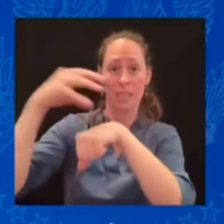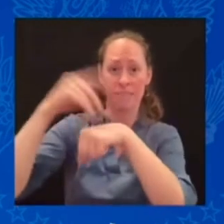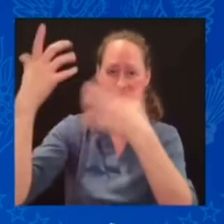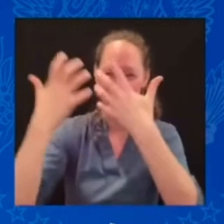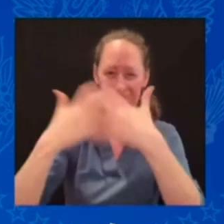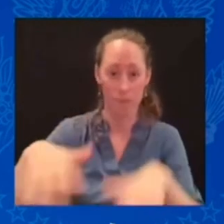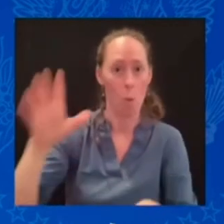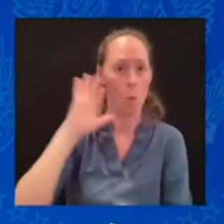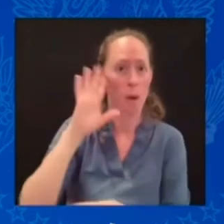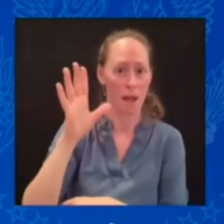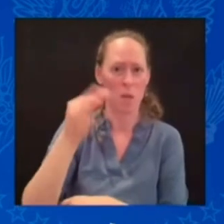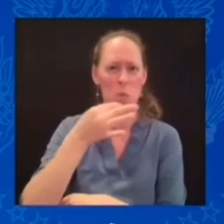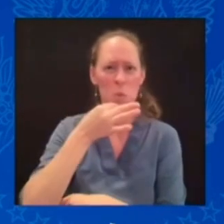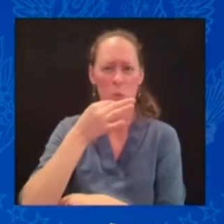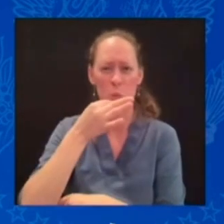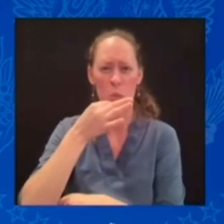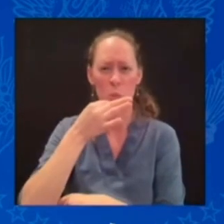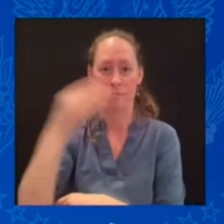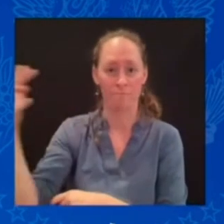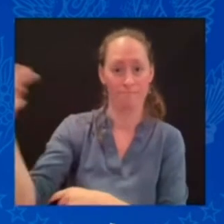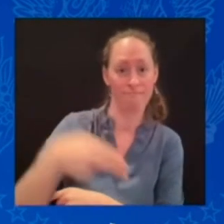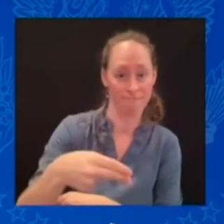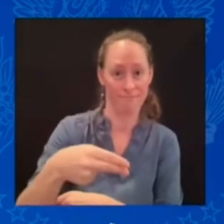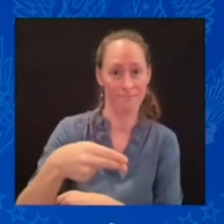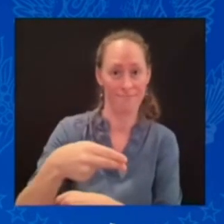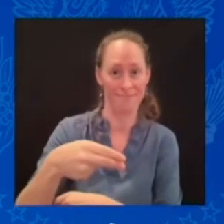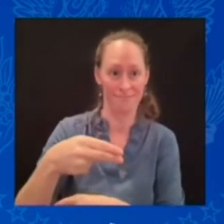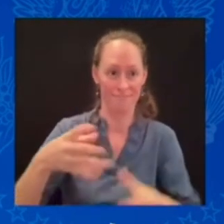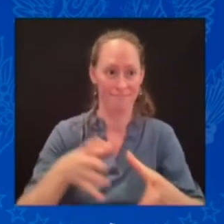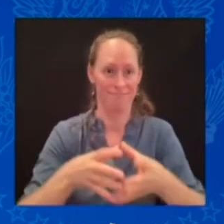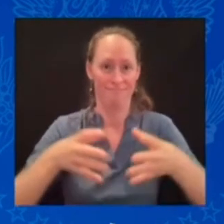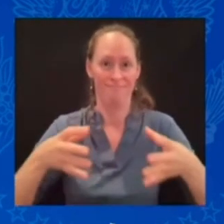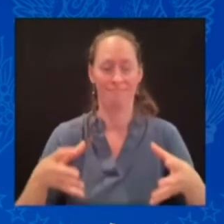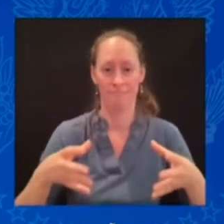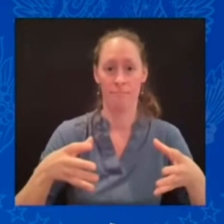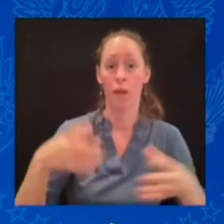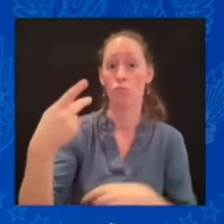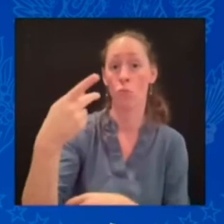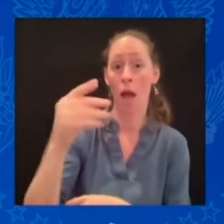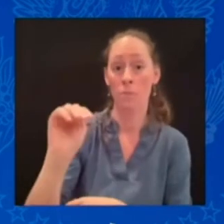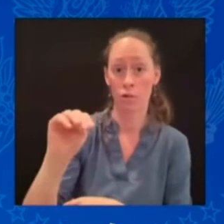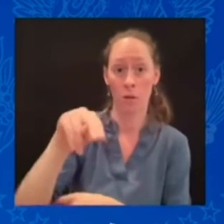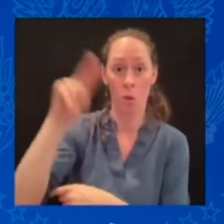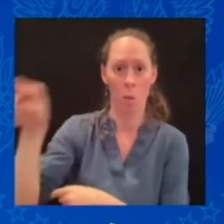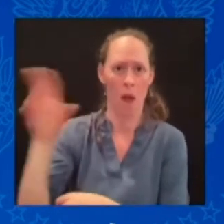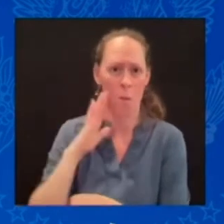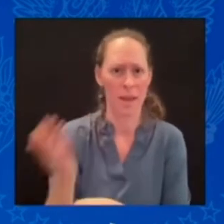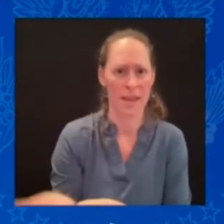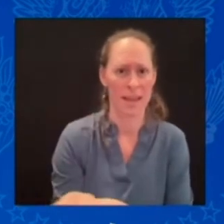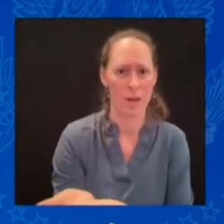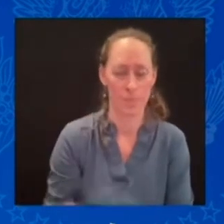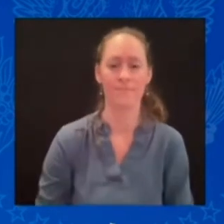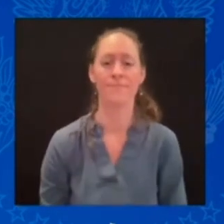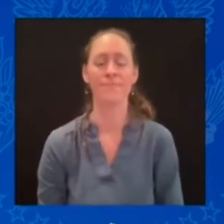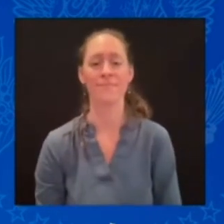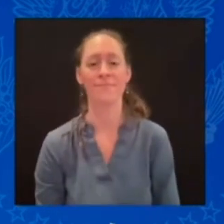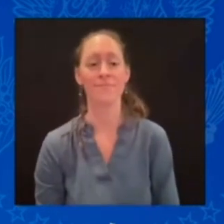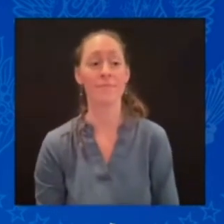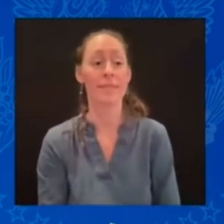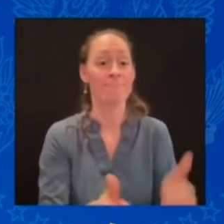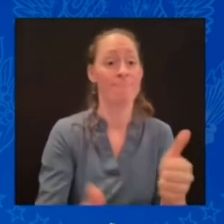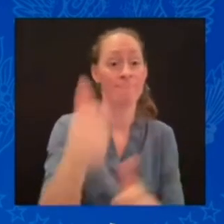had a great relationship. And Fredriksson of Denmark and the Minister of Kovac, the daughter of Ireland,